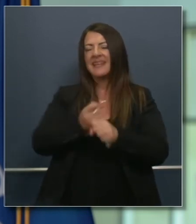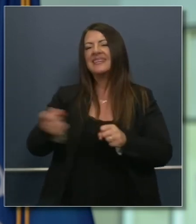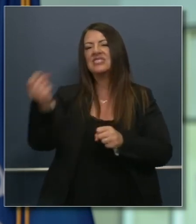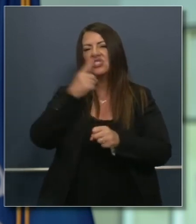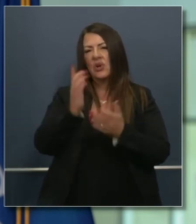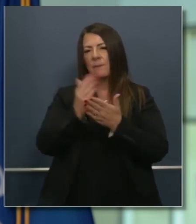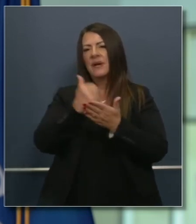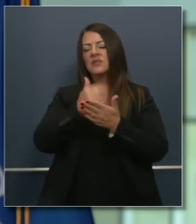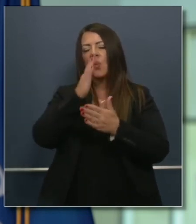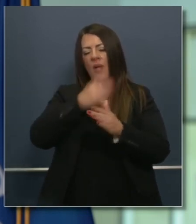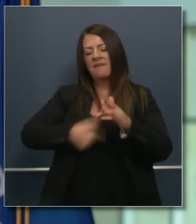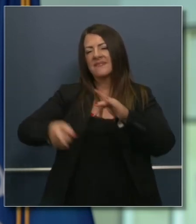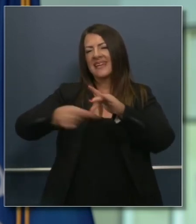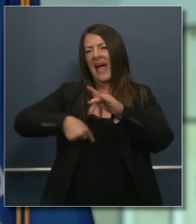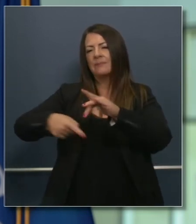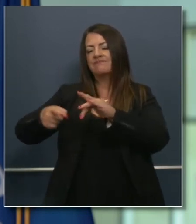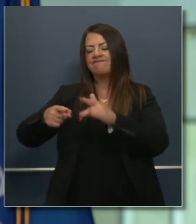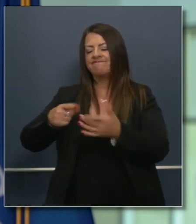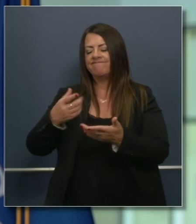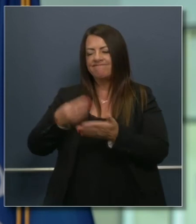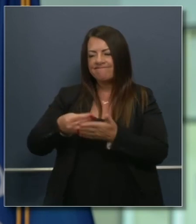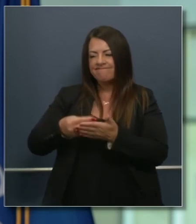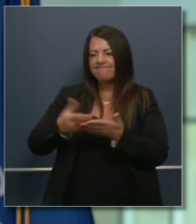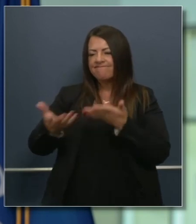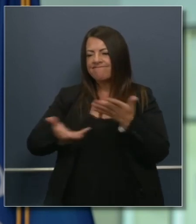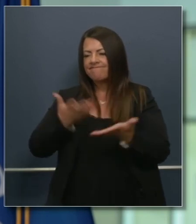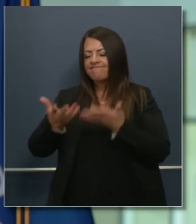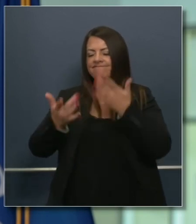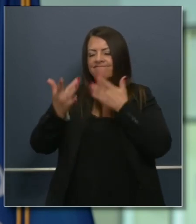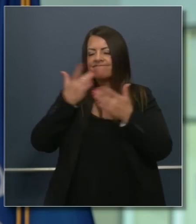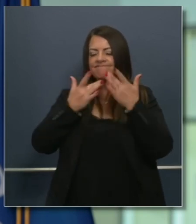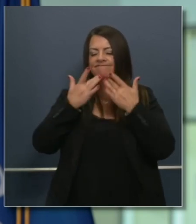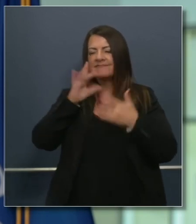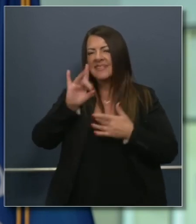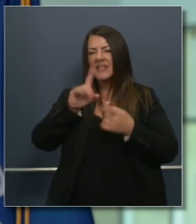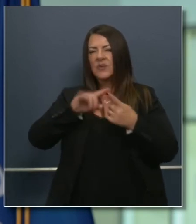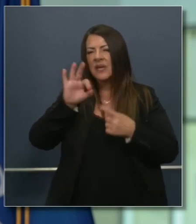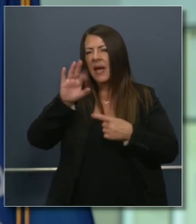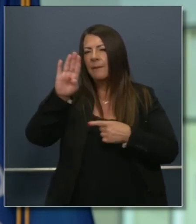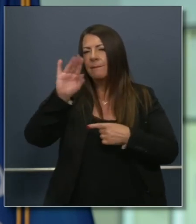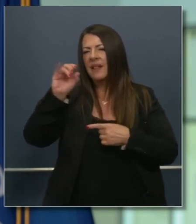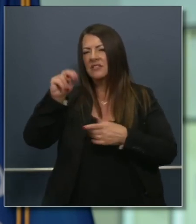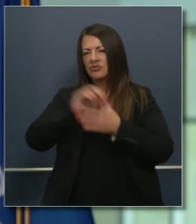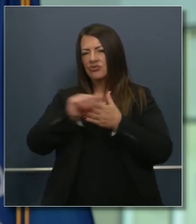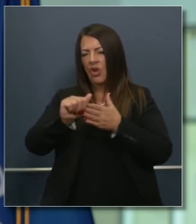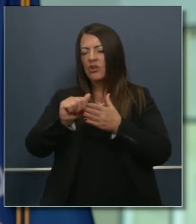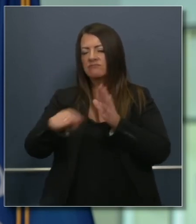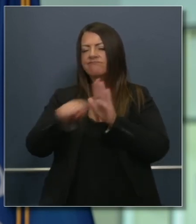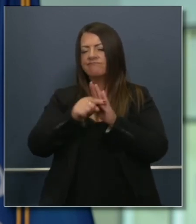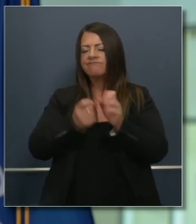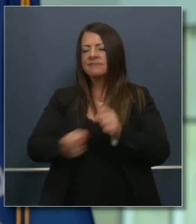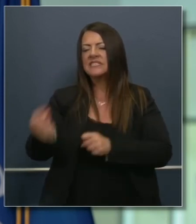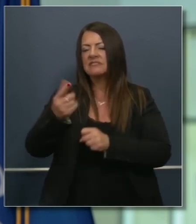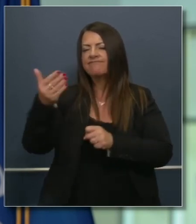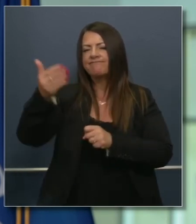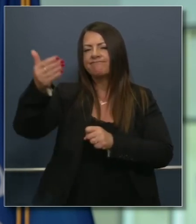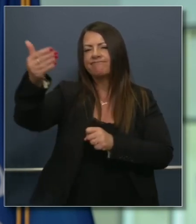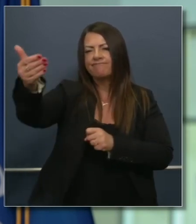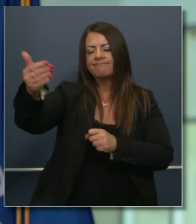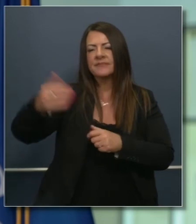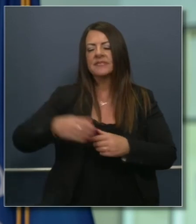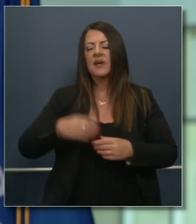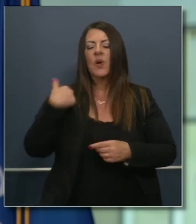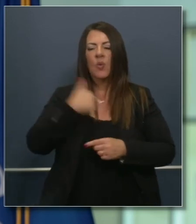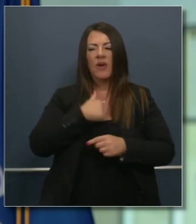roughly $8.7 to $9 billion. So we project a shortfall into the future. And so we'll be working